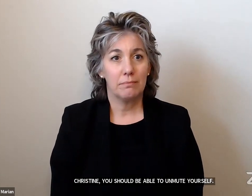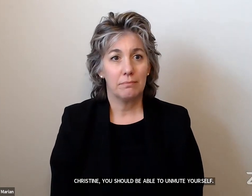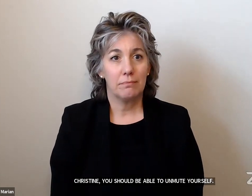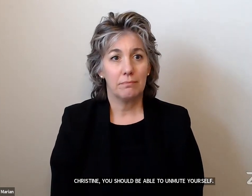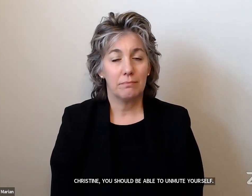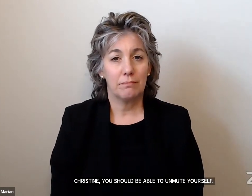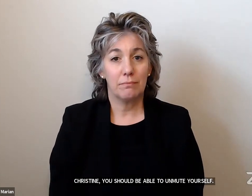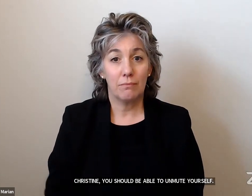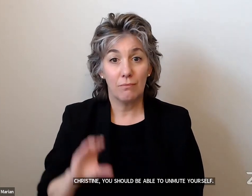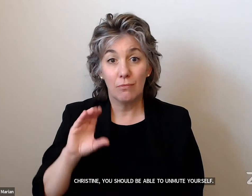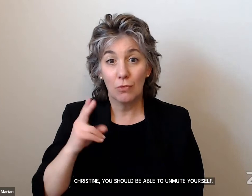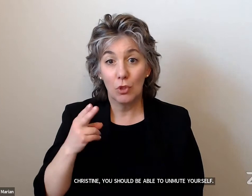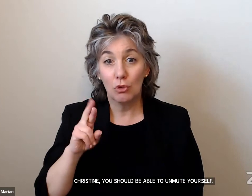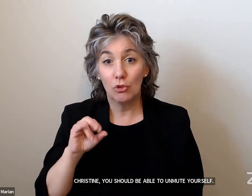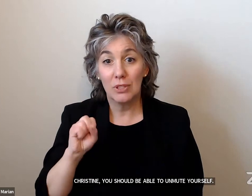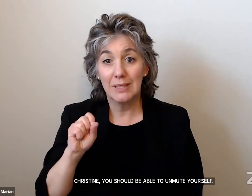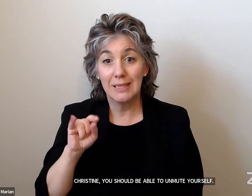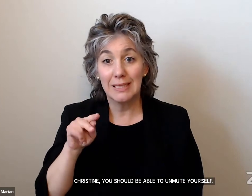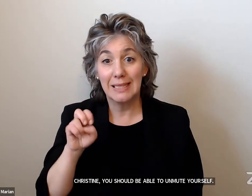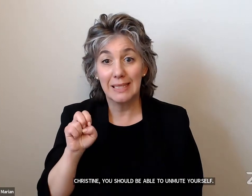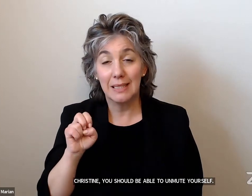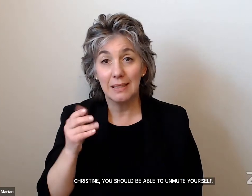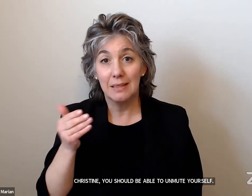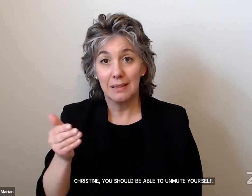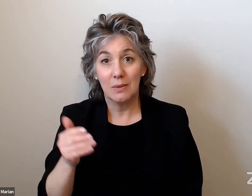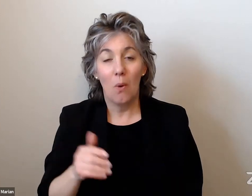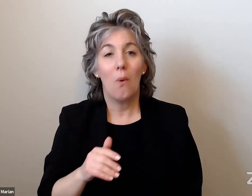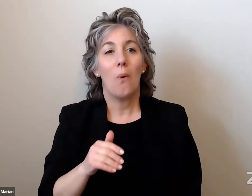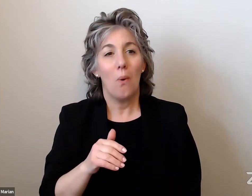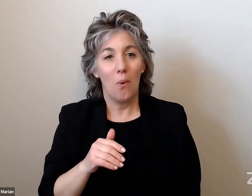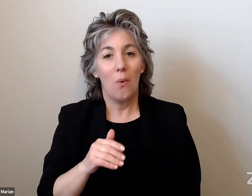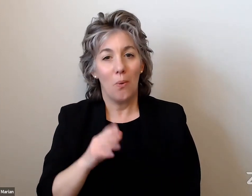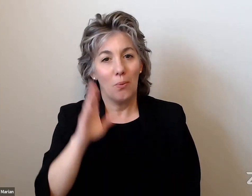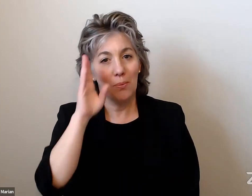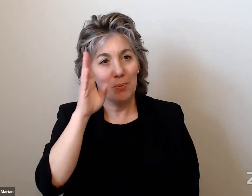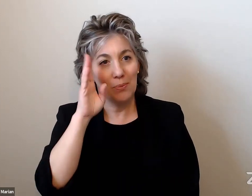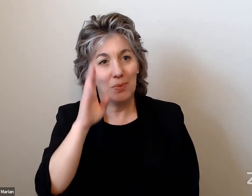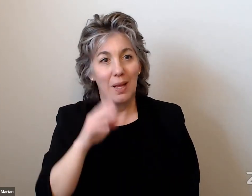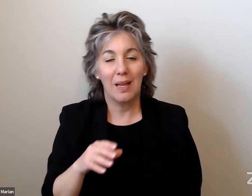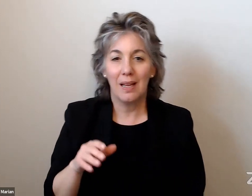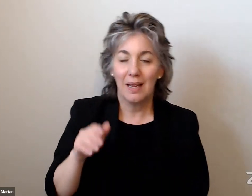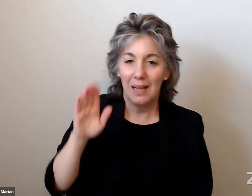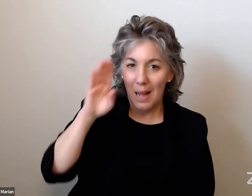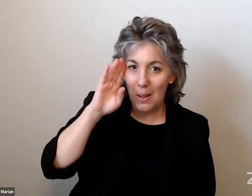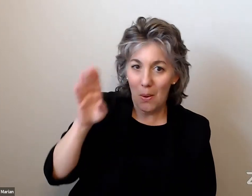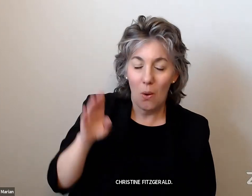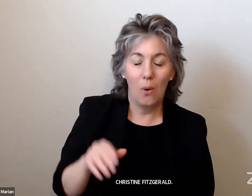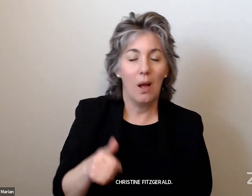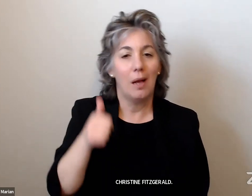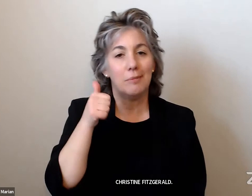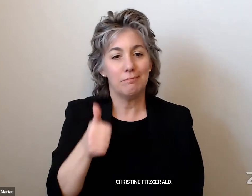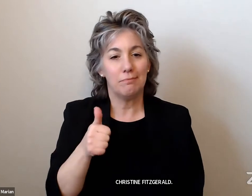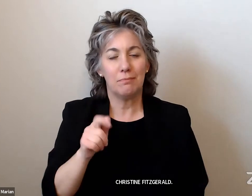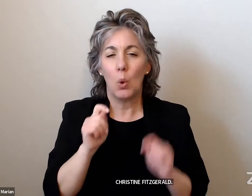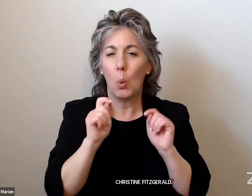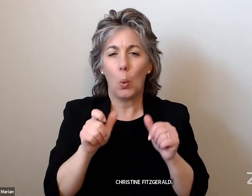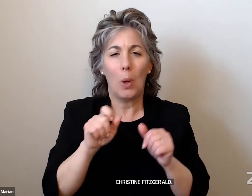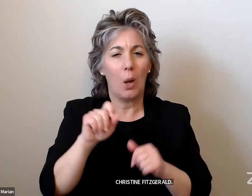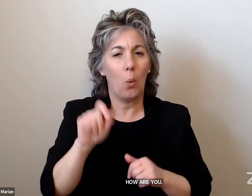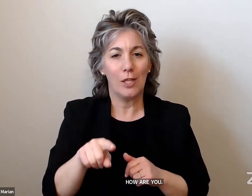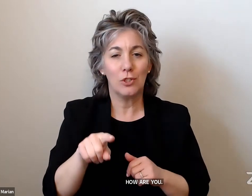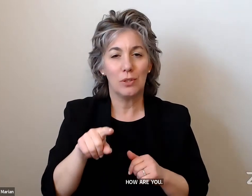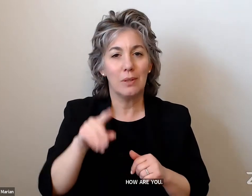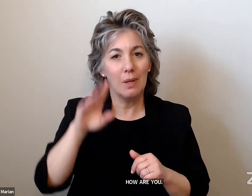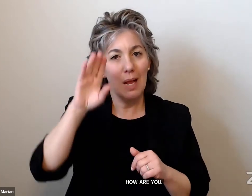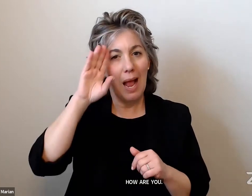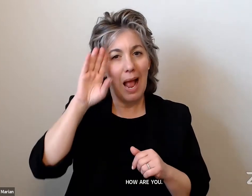Christine Fitzgerald. There we go. Okay. Hello. How are you? Hello. Great. So really quick question, and I know that